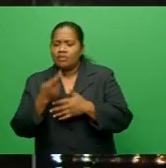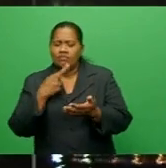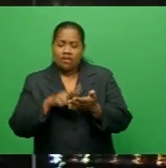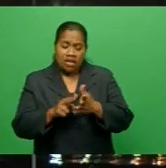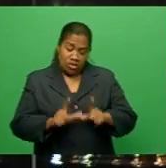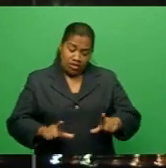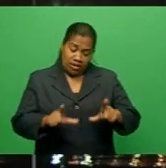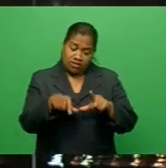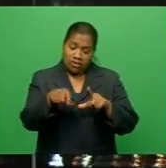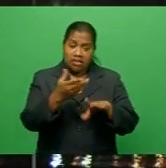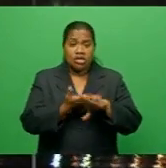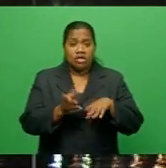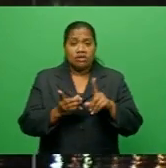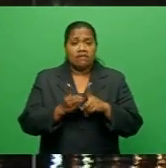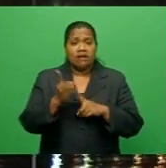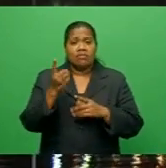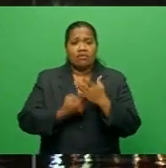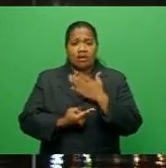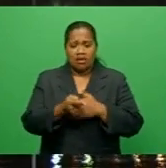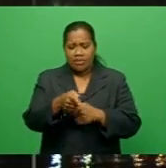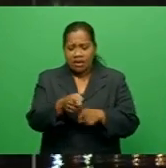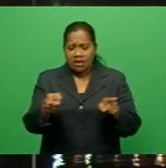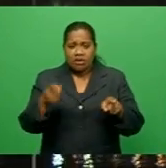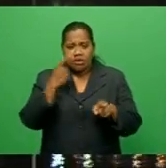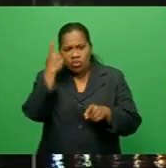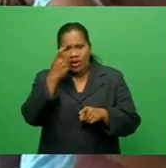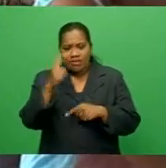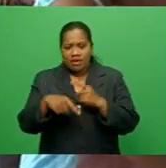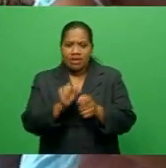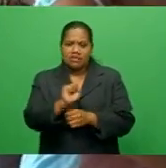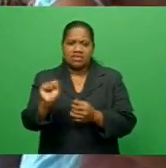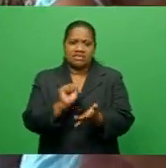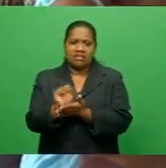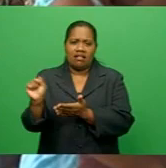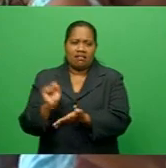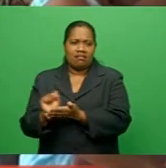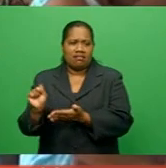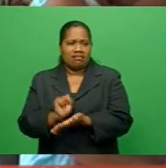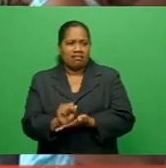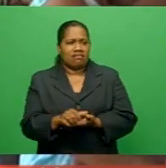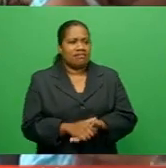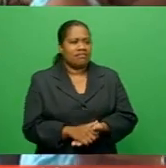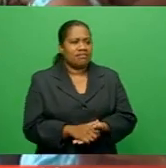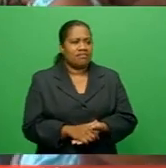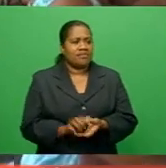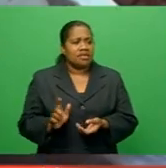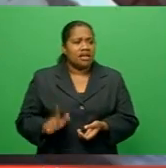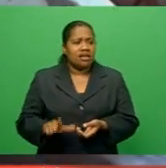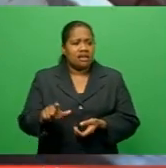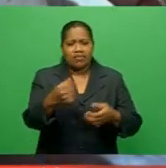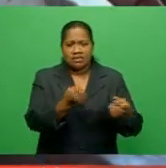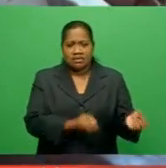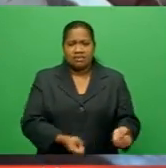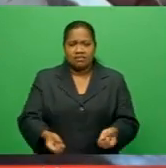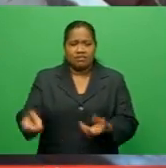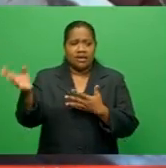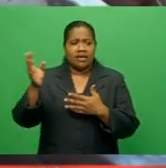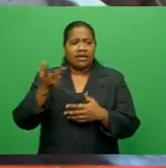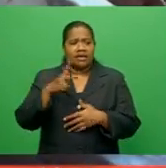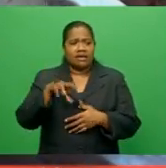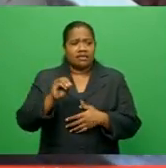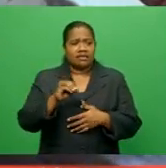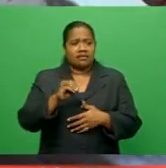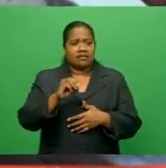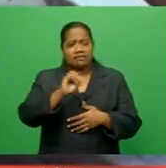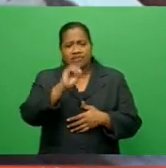development has fish vendors worried about their sales. Lombasa supplies 80% of seafood to other parts of Fiji,